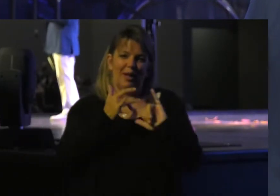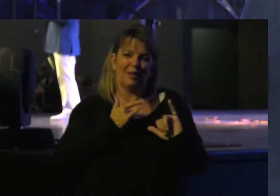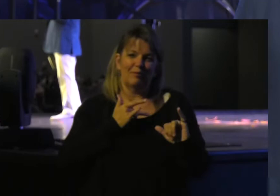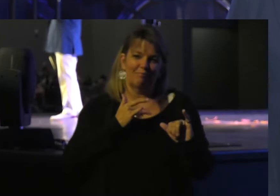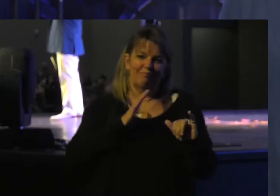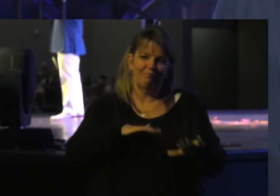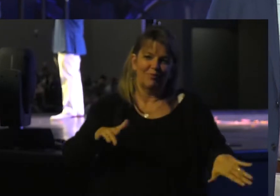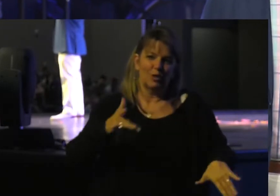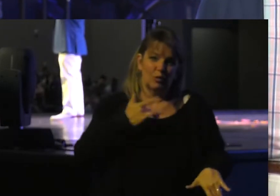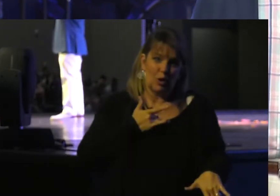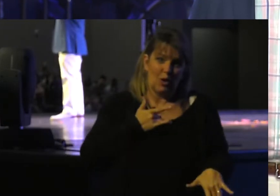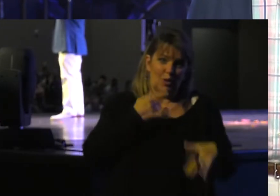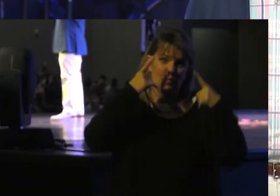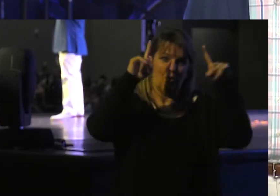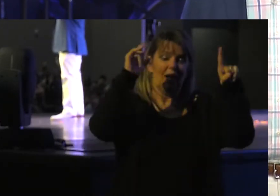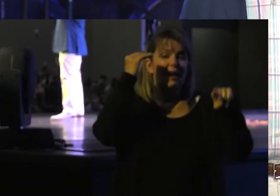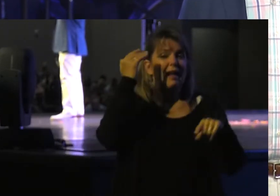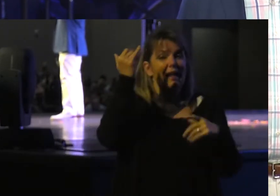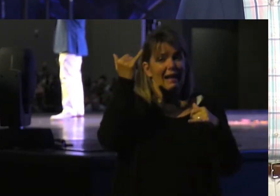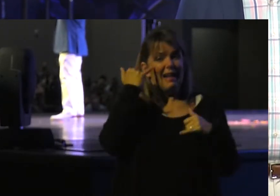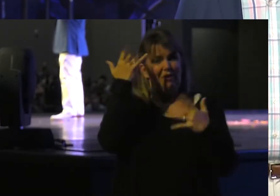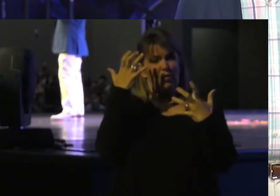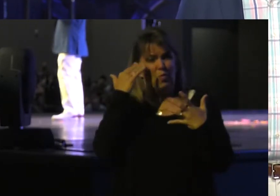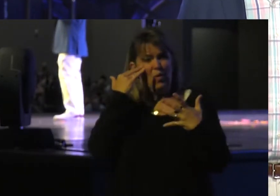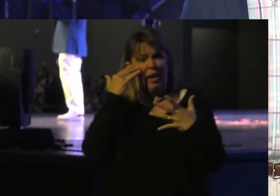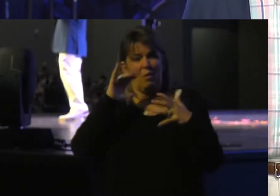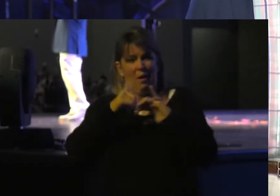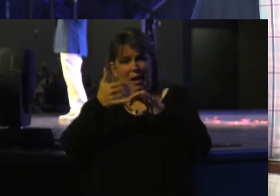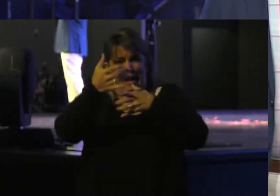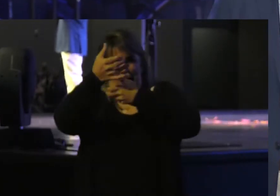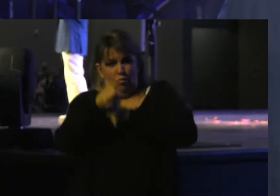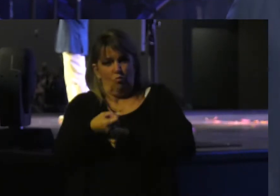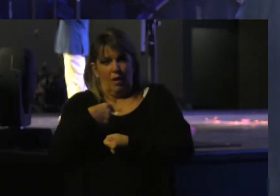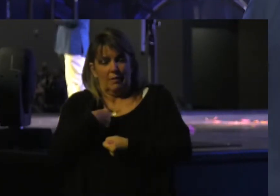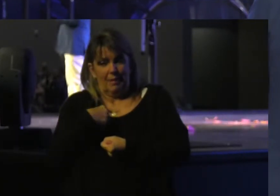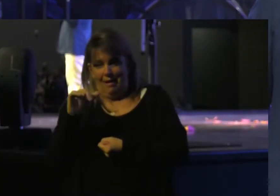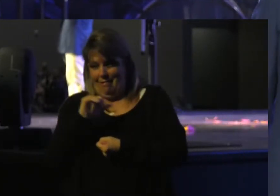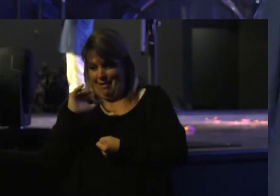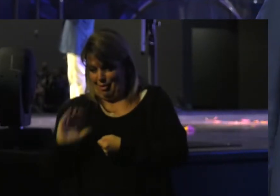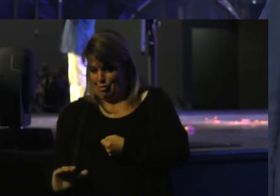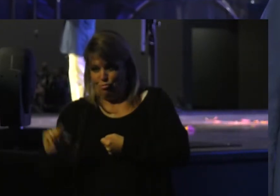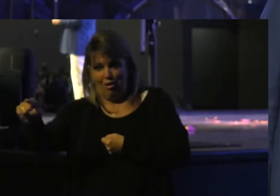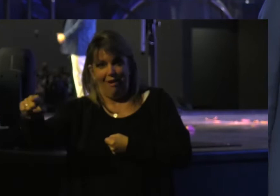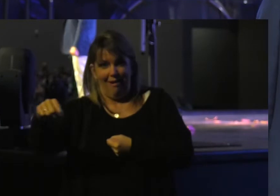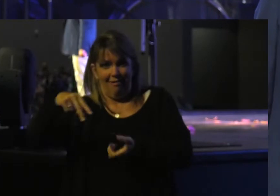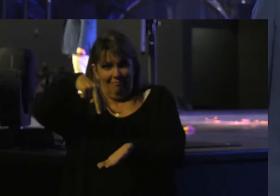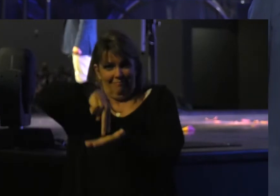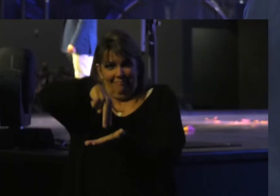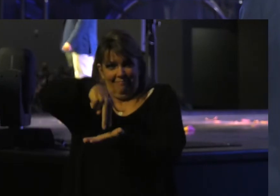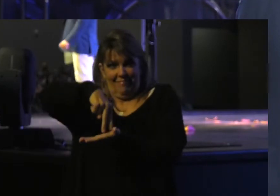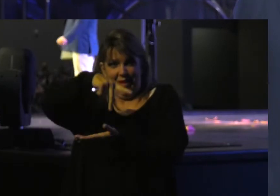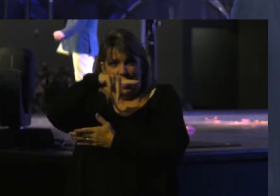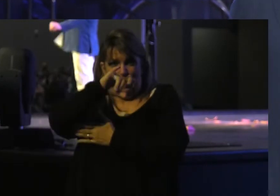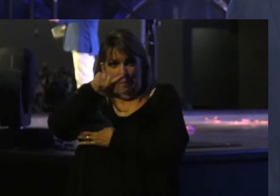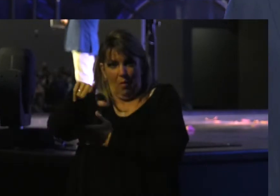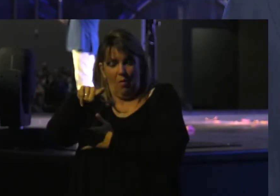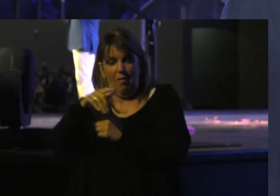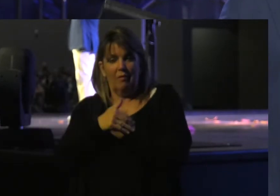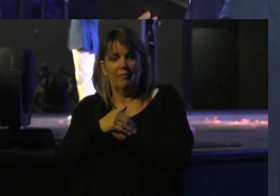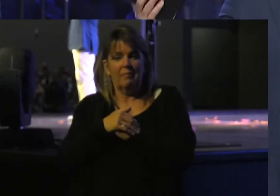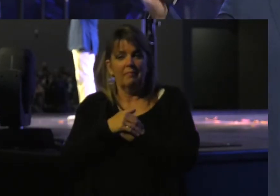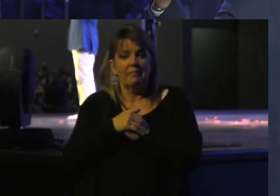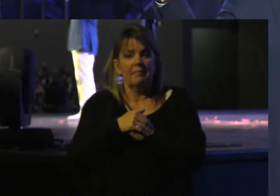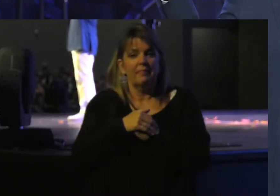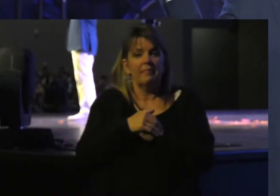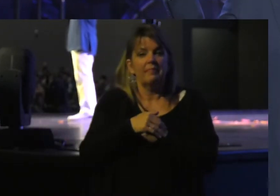worked And he said If you really Want to know How to trust Me You be like That child On the edge Of the pool And you step Out